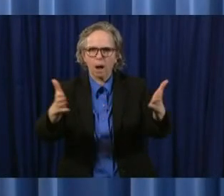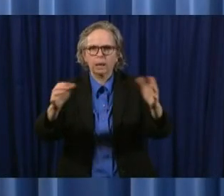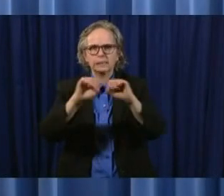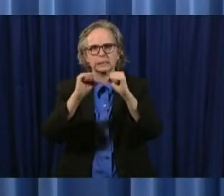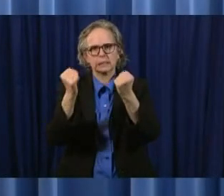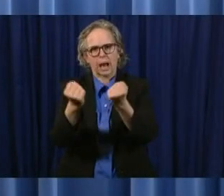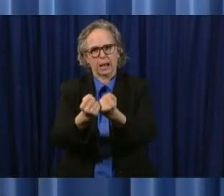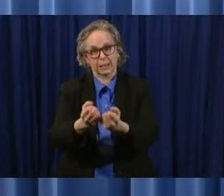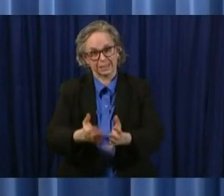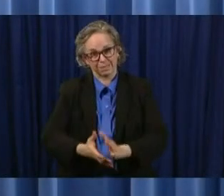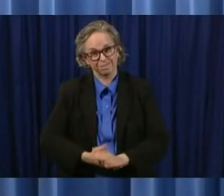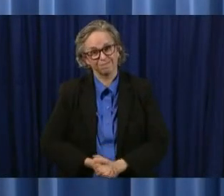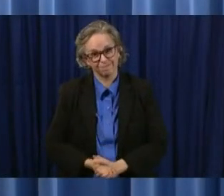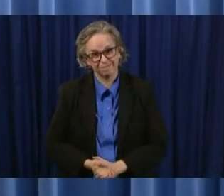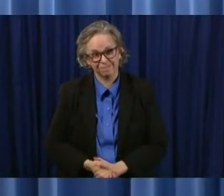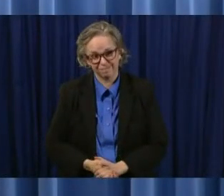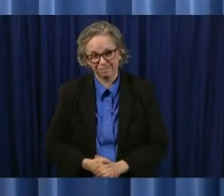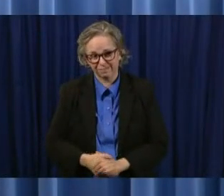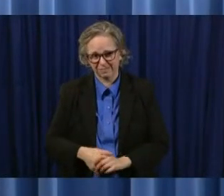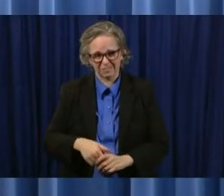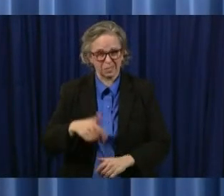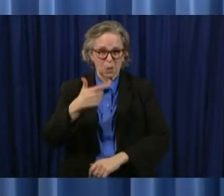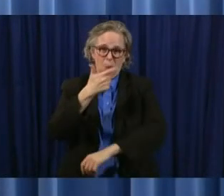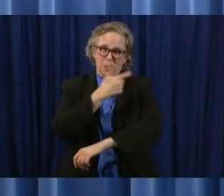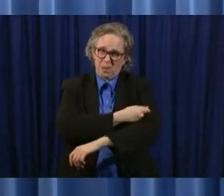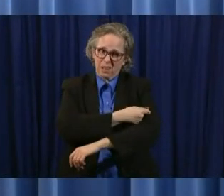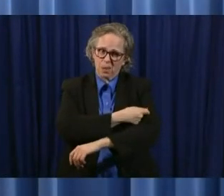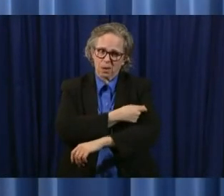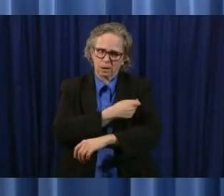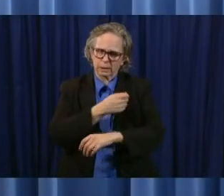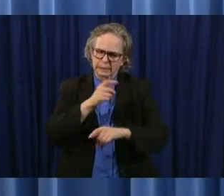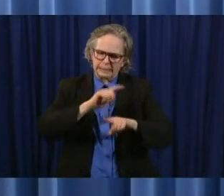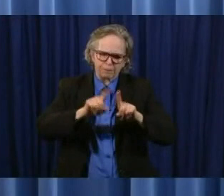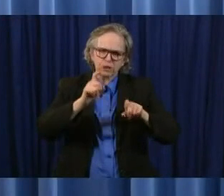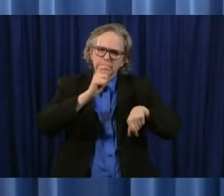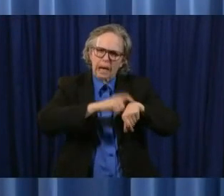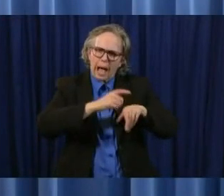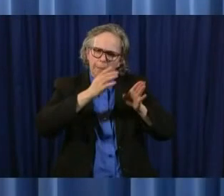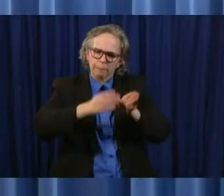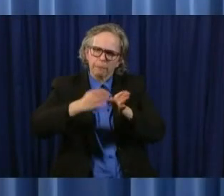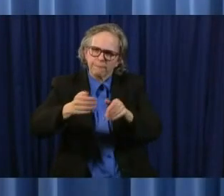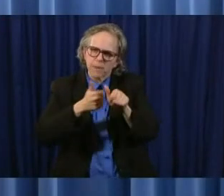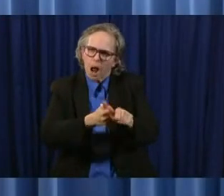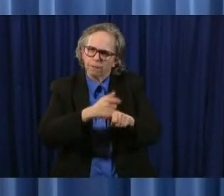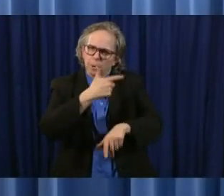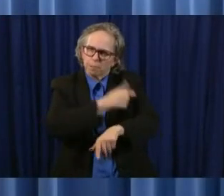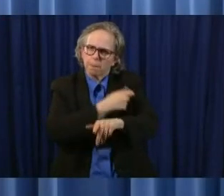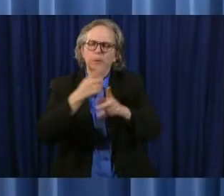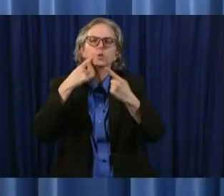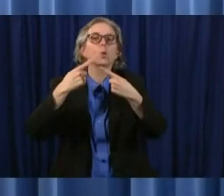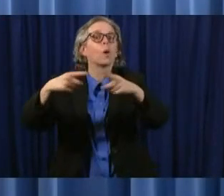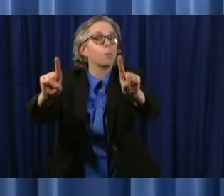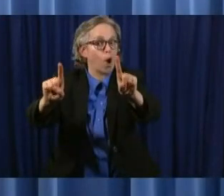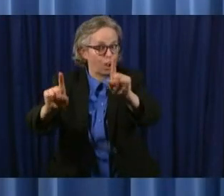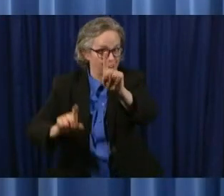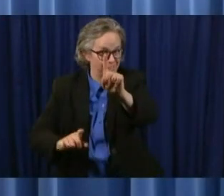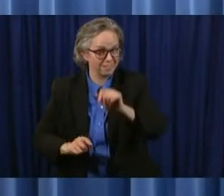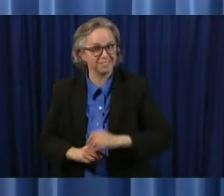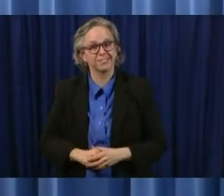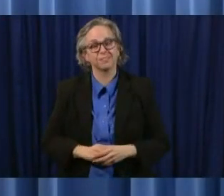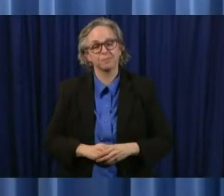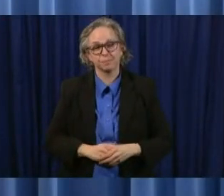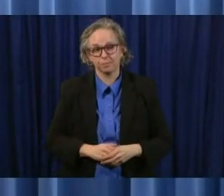has to take place at a certain level uh really to be able to protect everyone so something we will watch